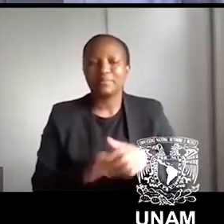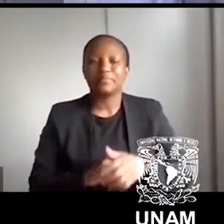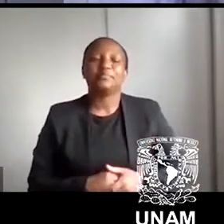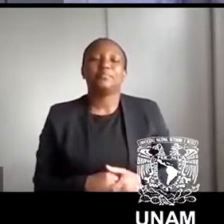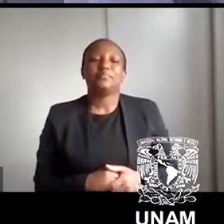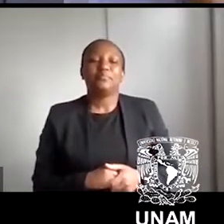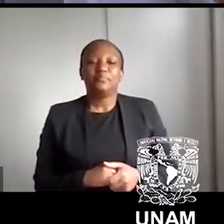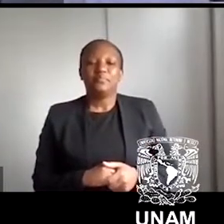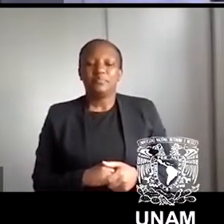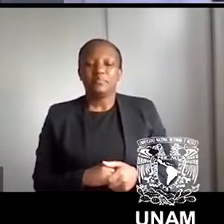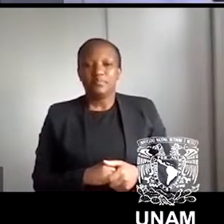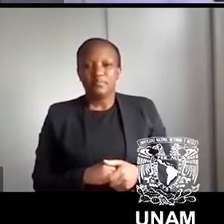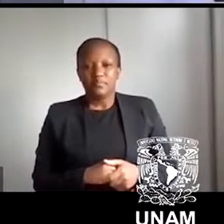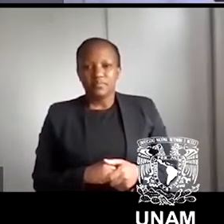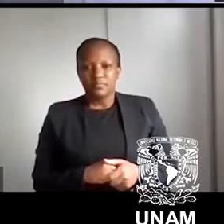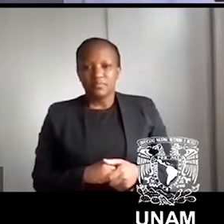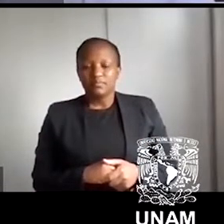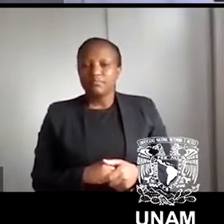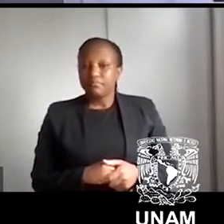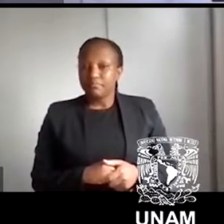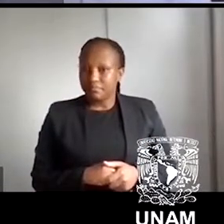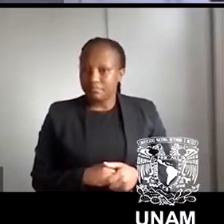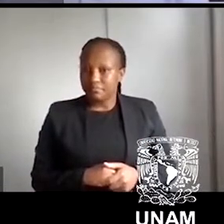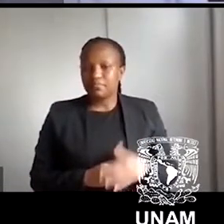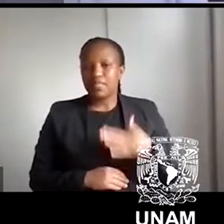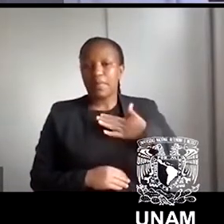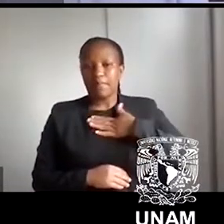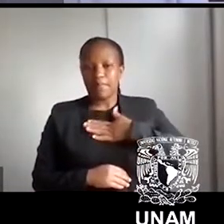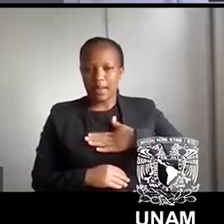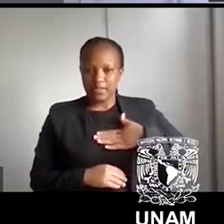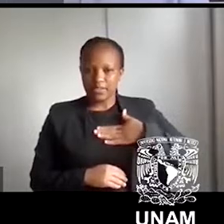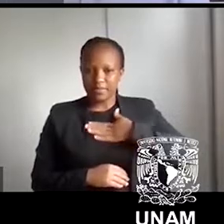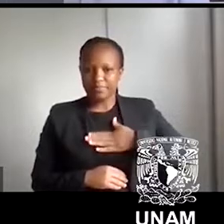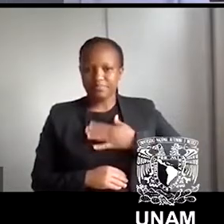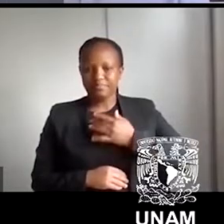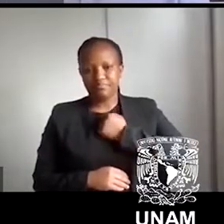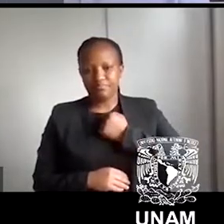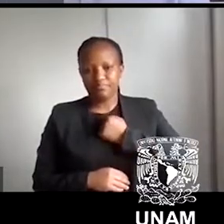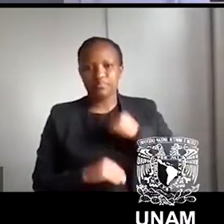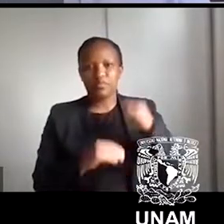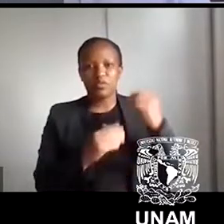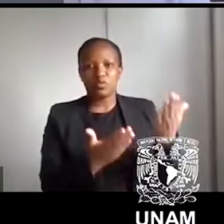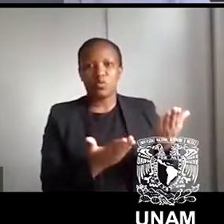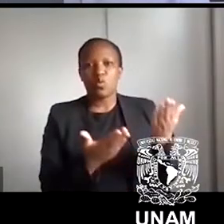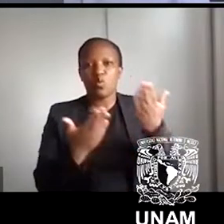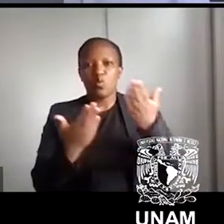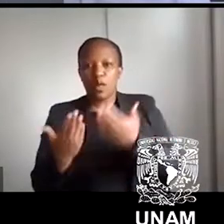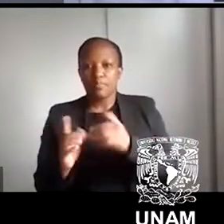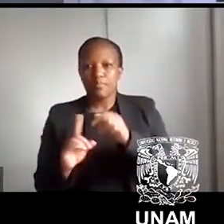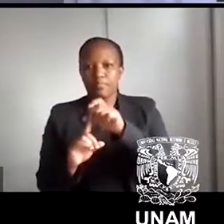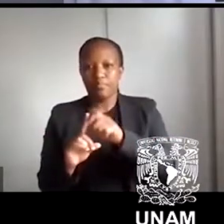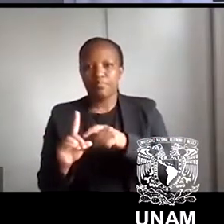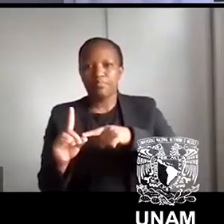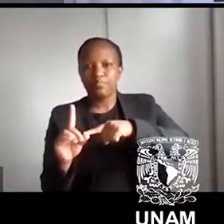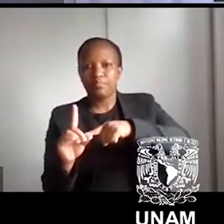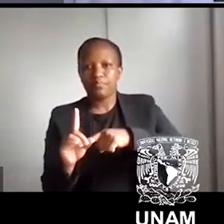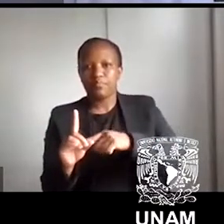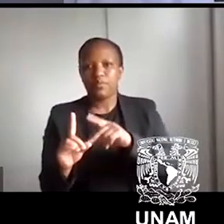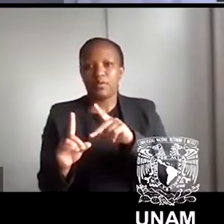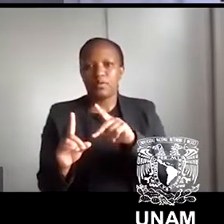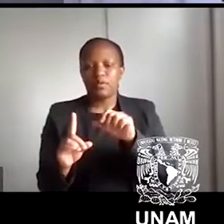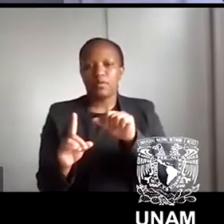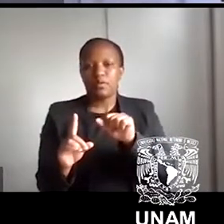It gives me great pleasure to, to welcome Carl van Weyck and Roberto